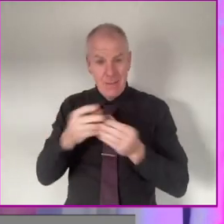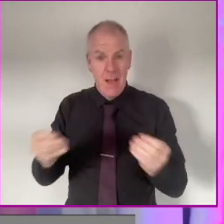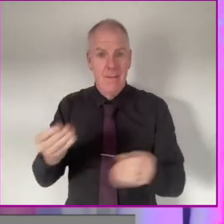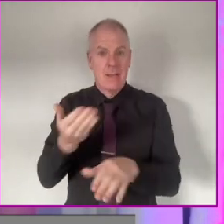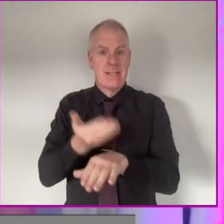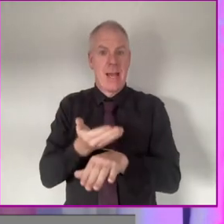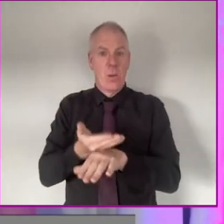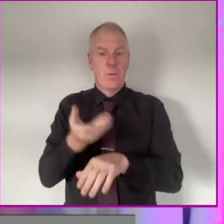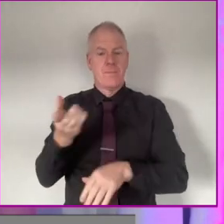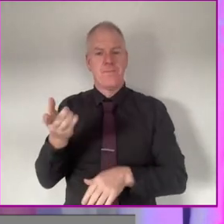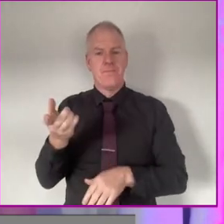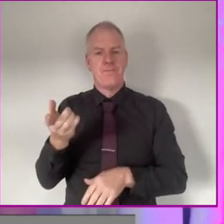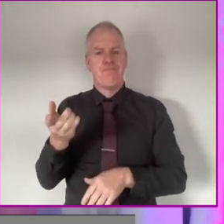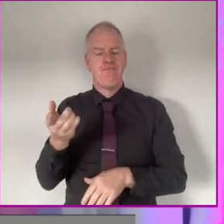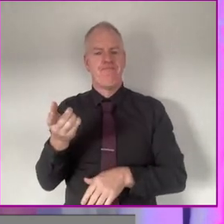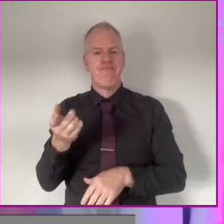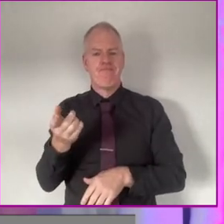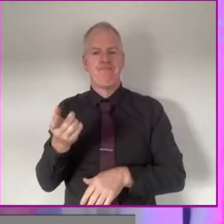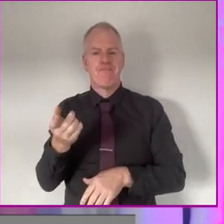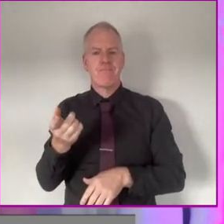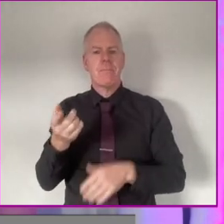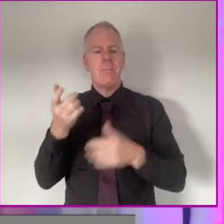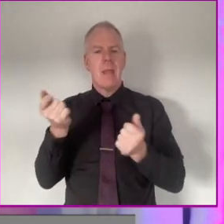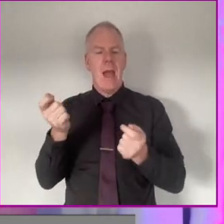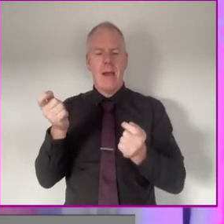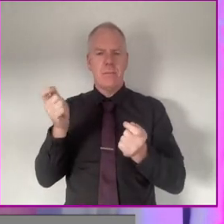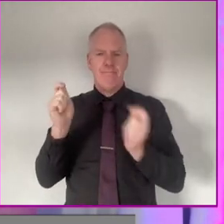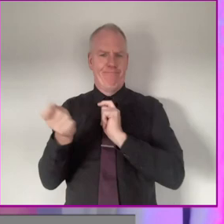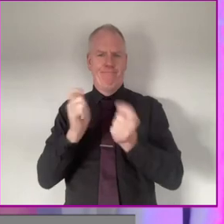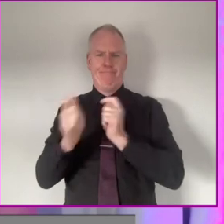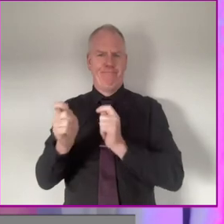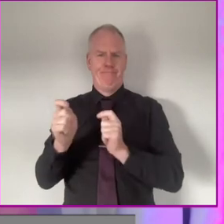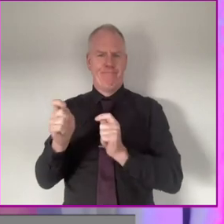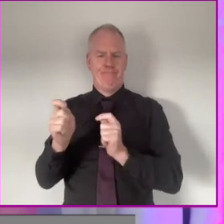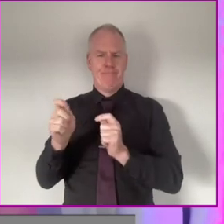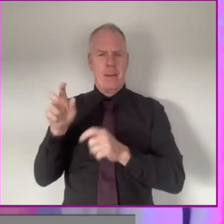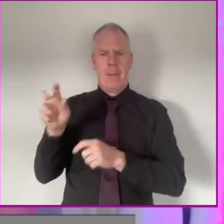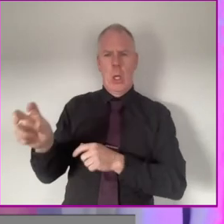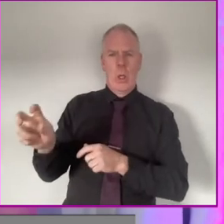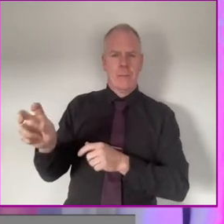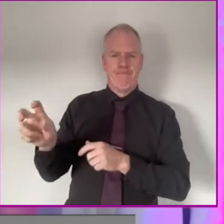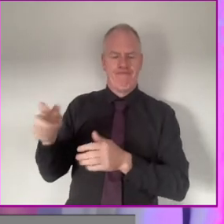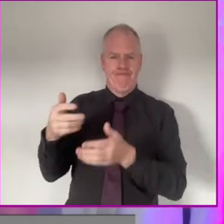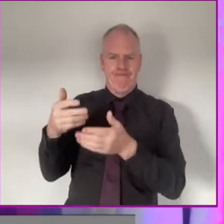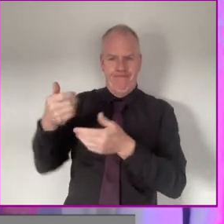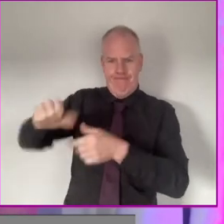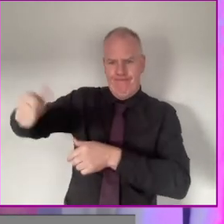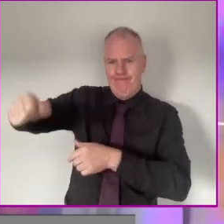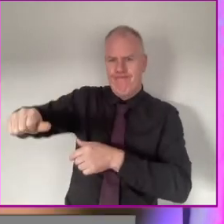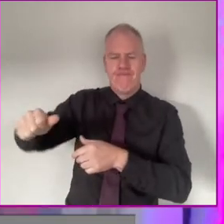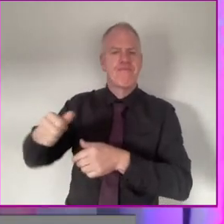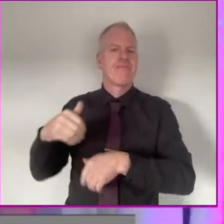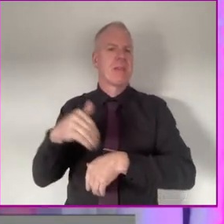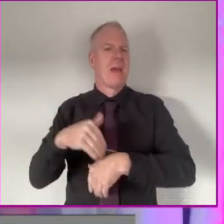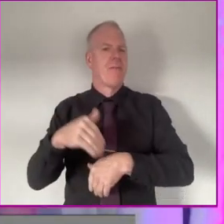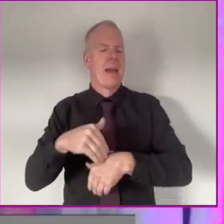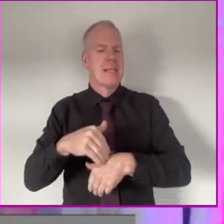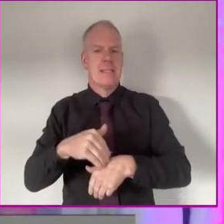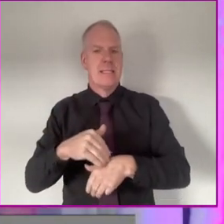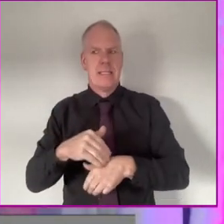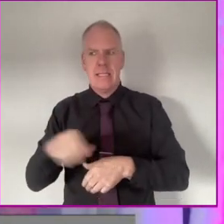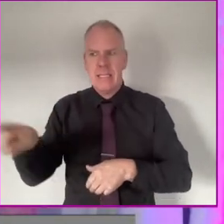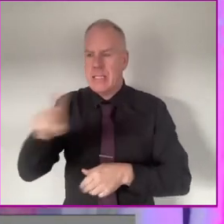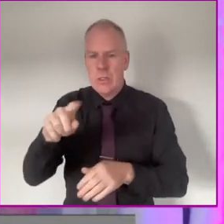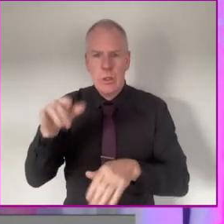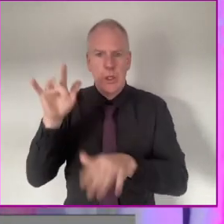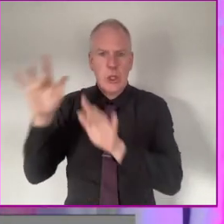it's since been resolved. Apparently there was just a switch out in some of the plugs and so the unintended consequences